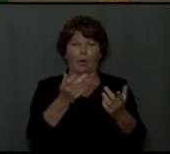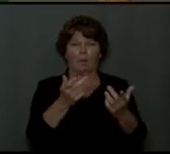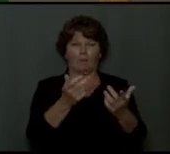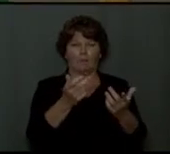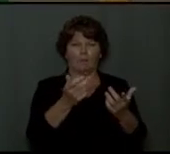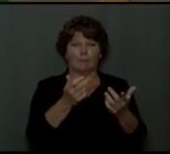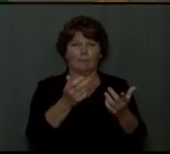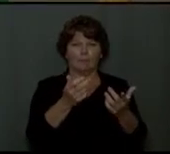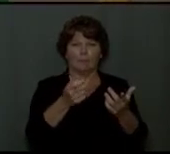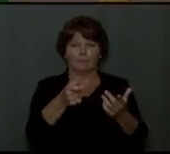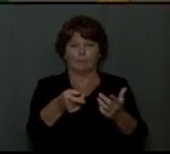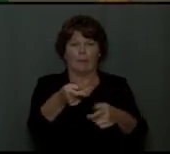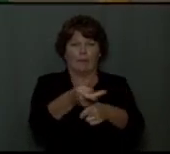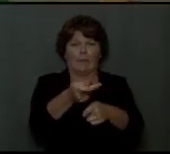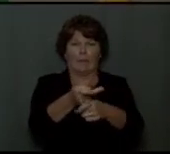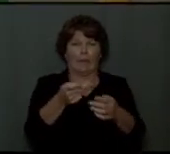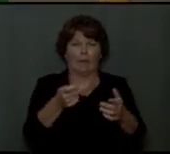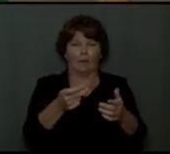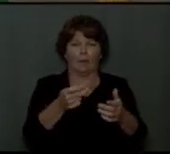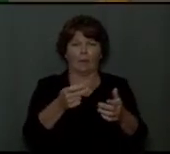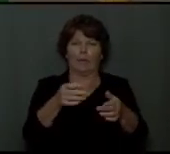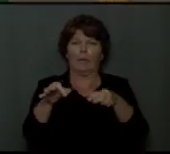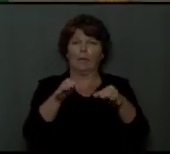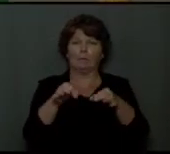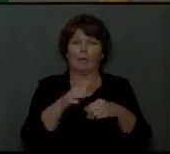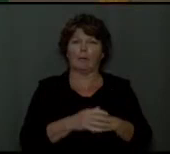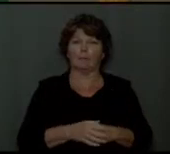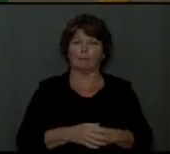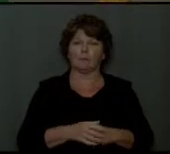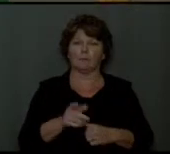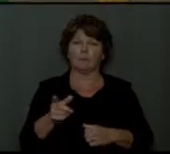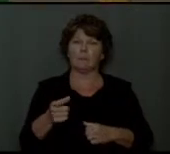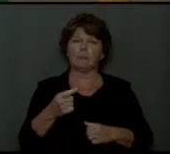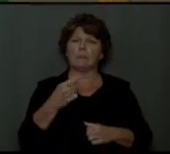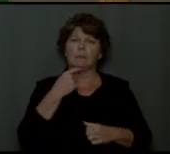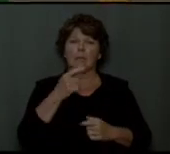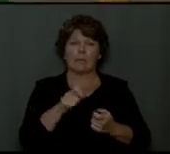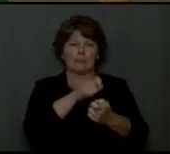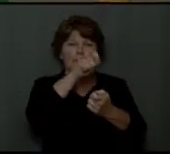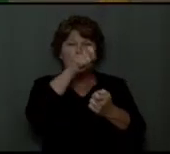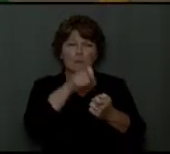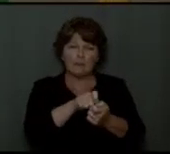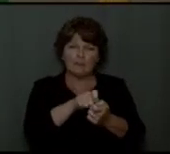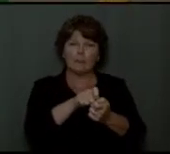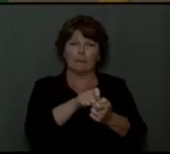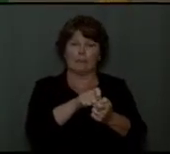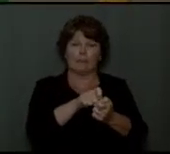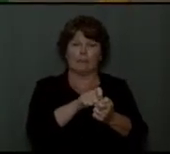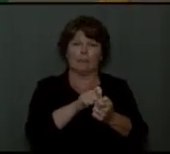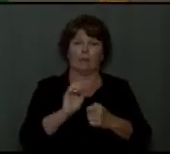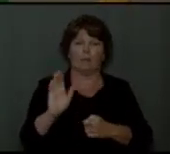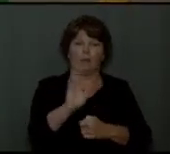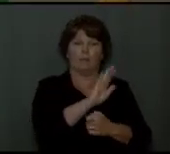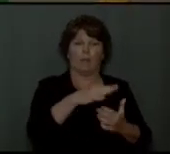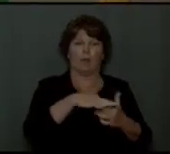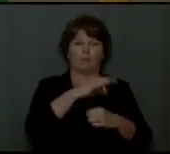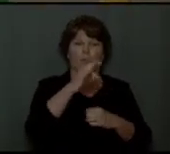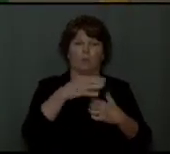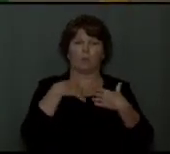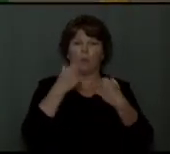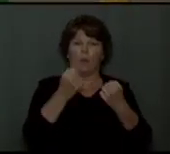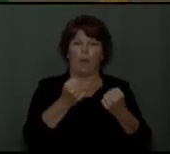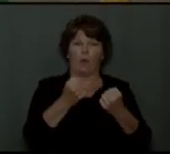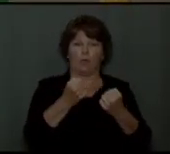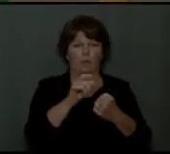when he admonishes his hearers to take care. He's speaking specifically of their spiritual health